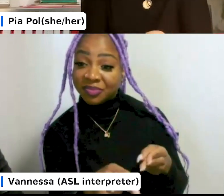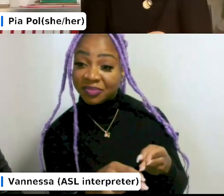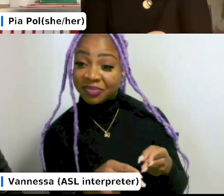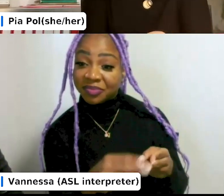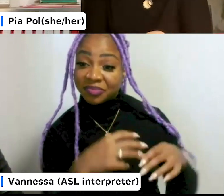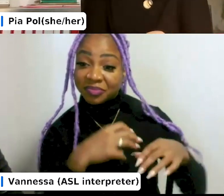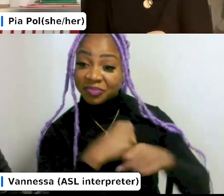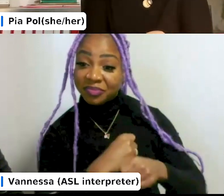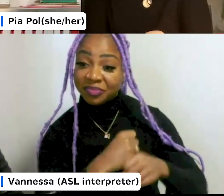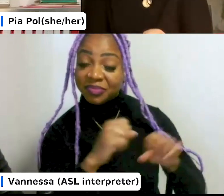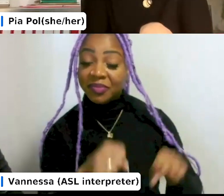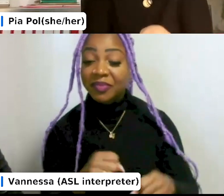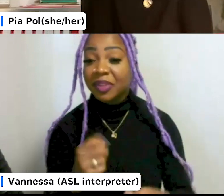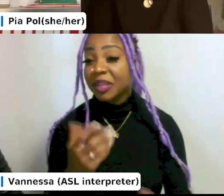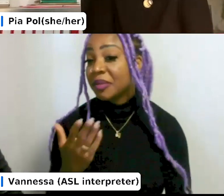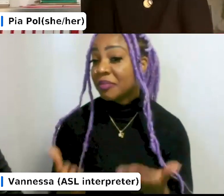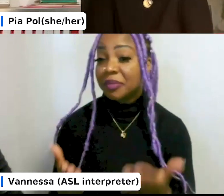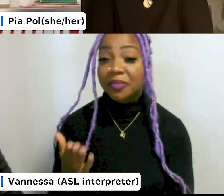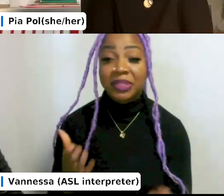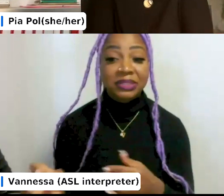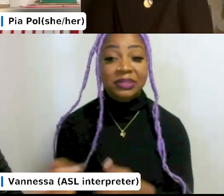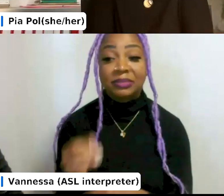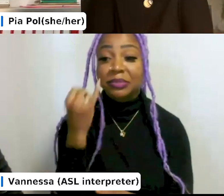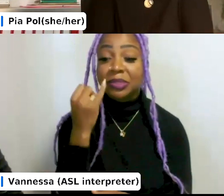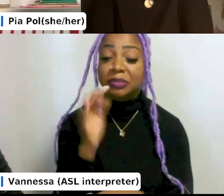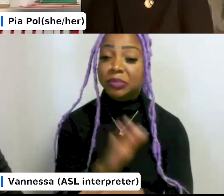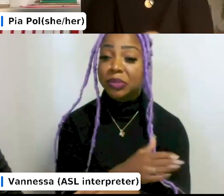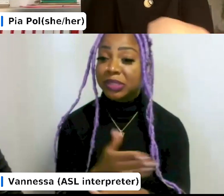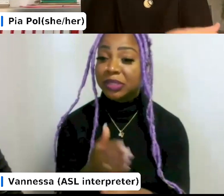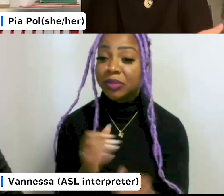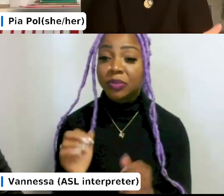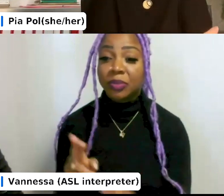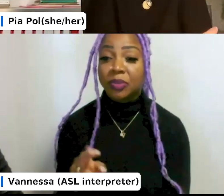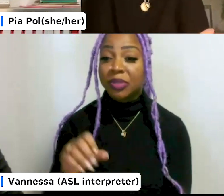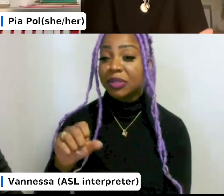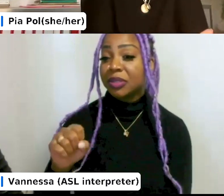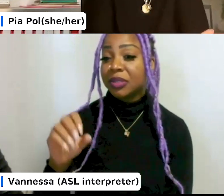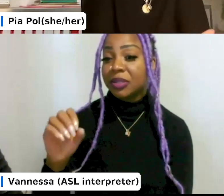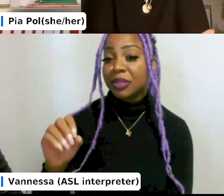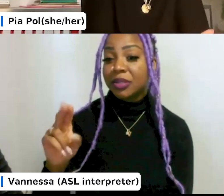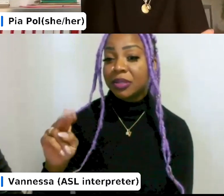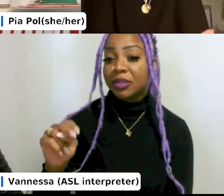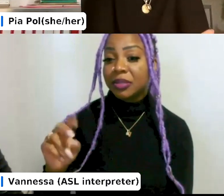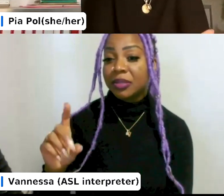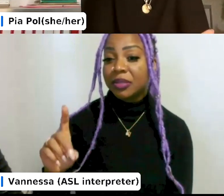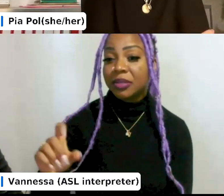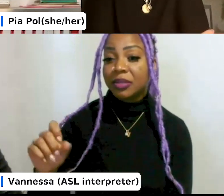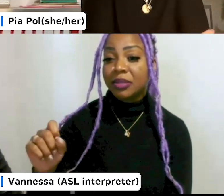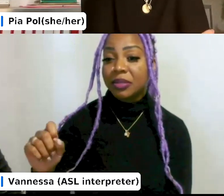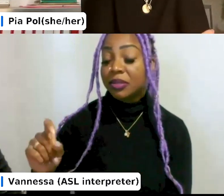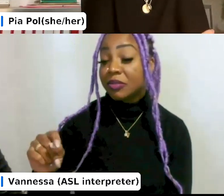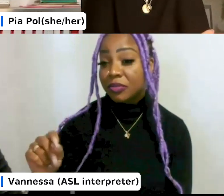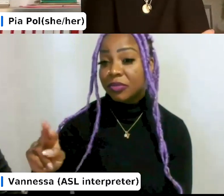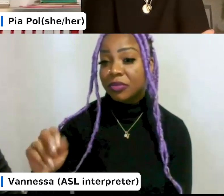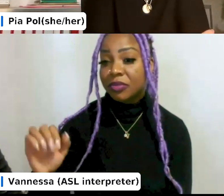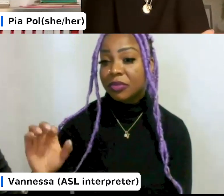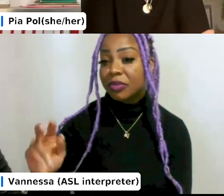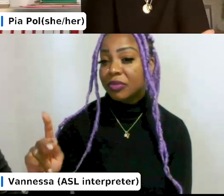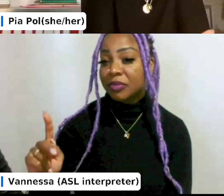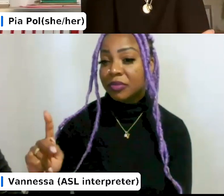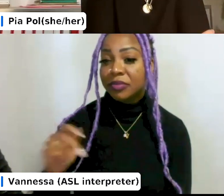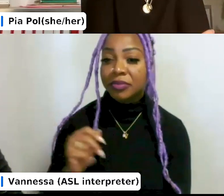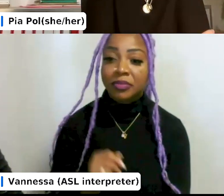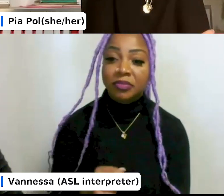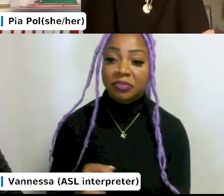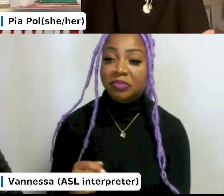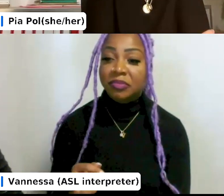can, there can be music or like a soundtrack or I think sometimes it's nice to think how to make it like even more alive